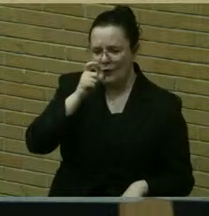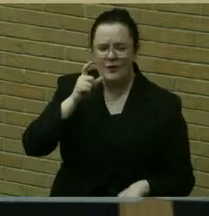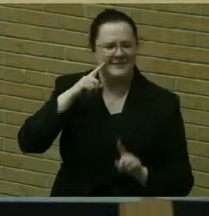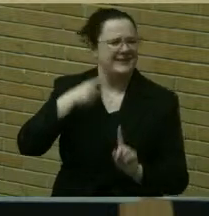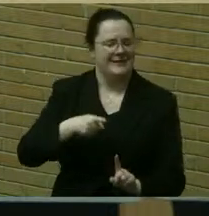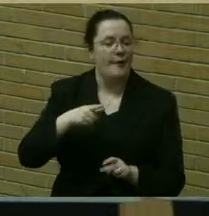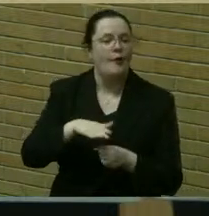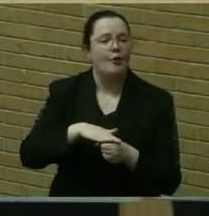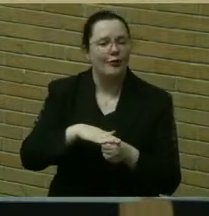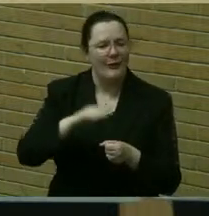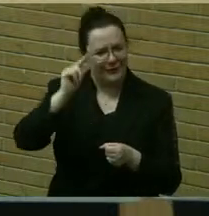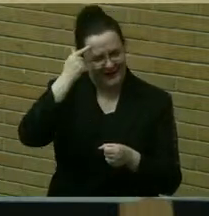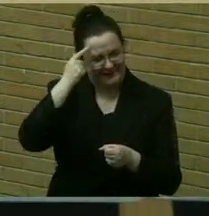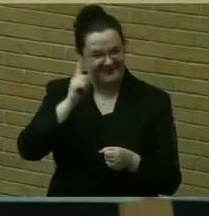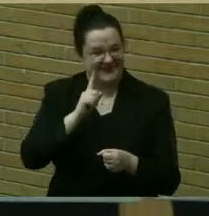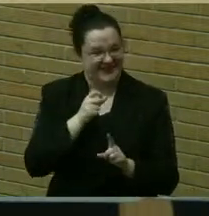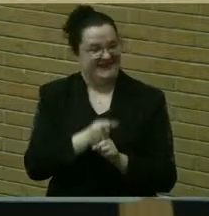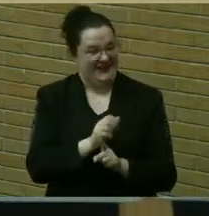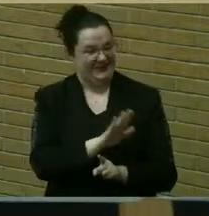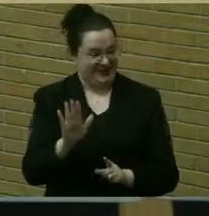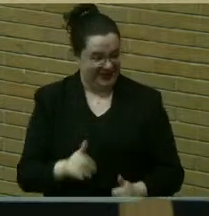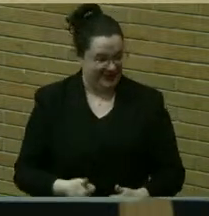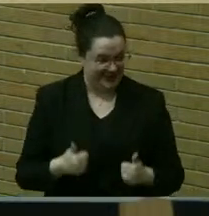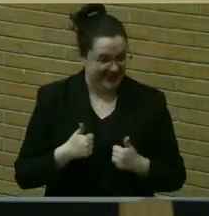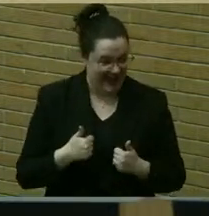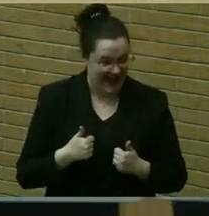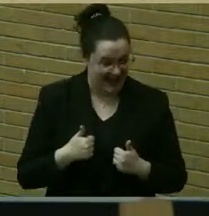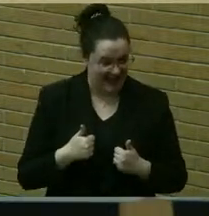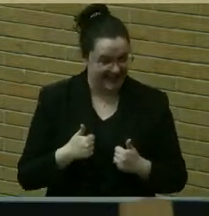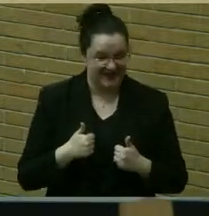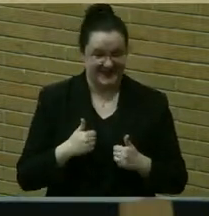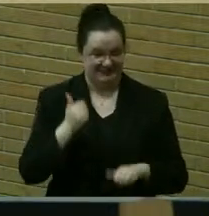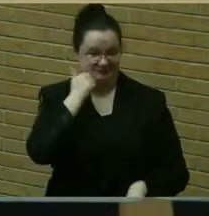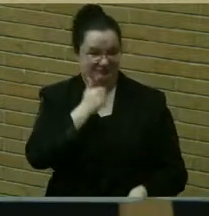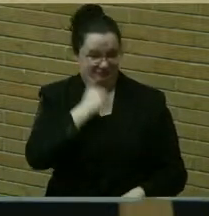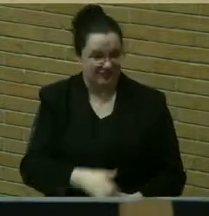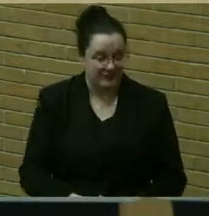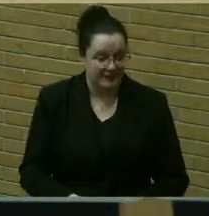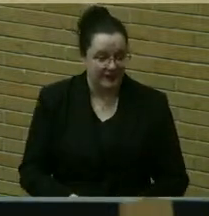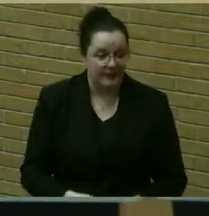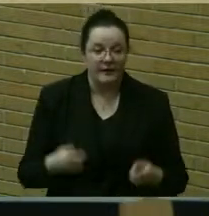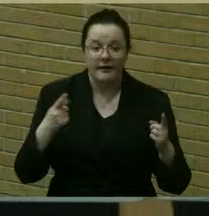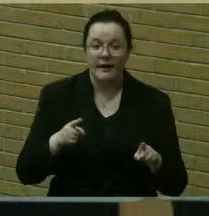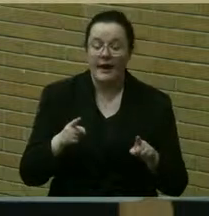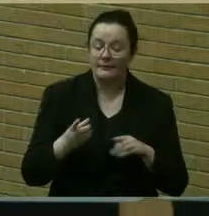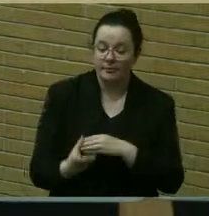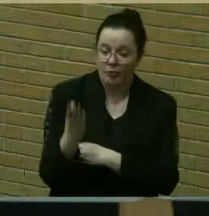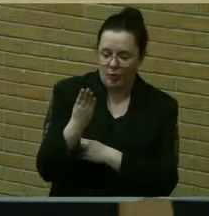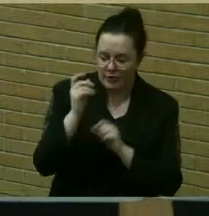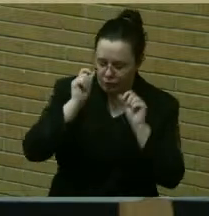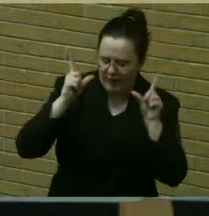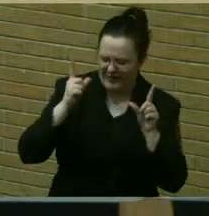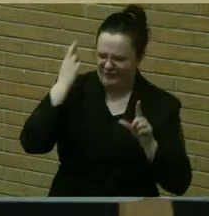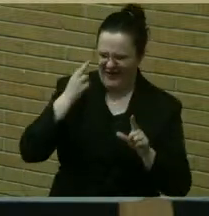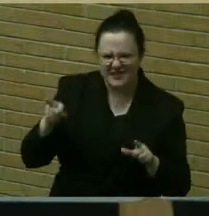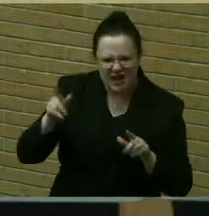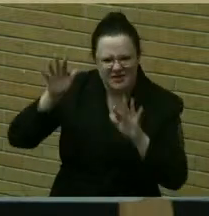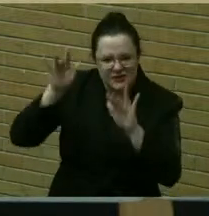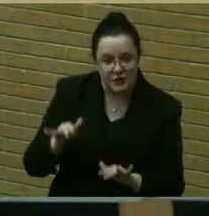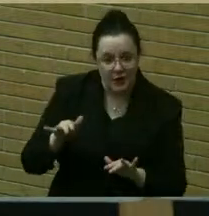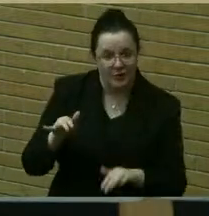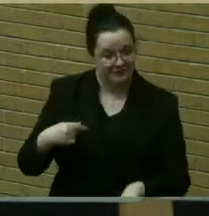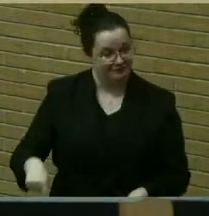in some ways the most immediately. When you wake up in the morning and it's been snowing, local government is responsible for getting